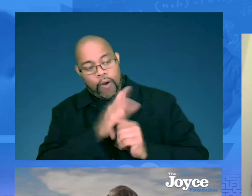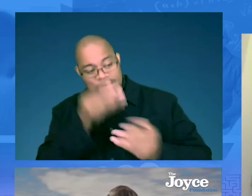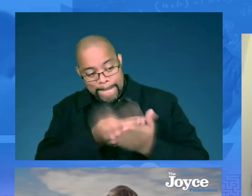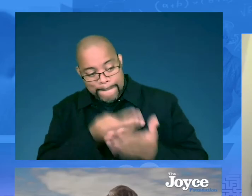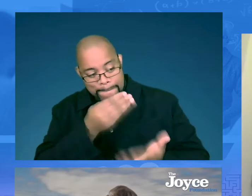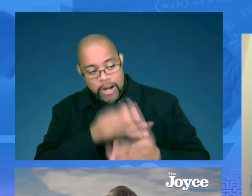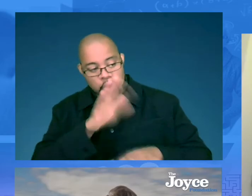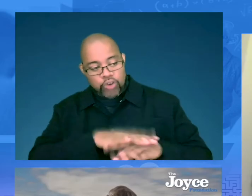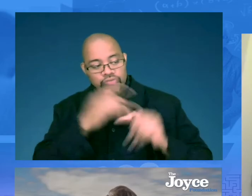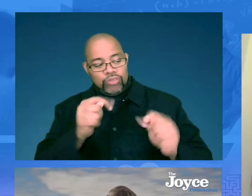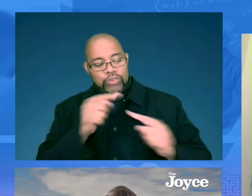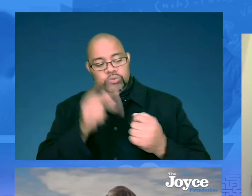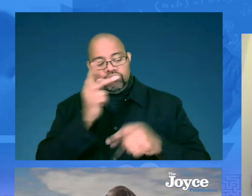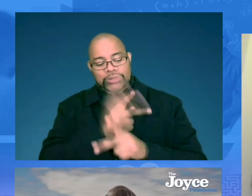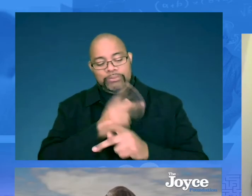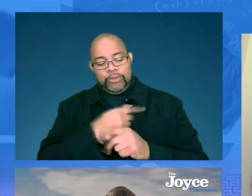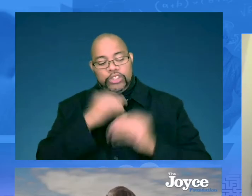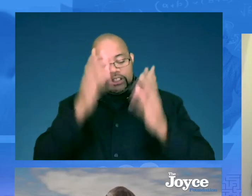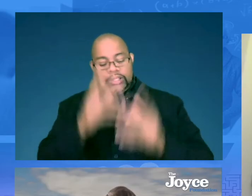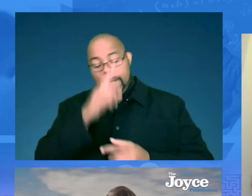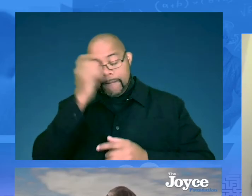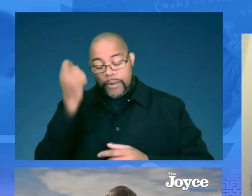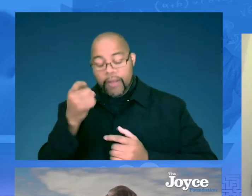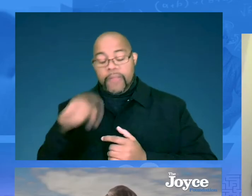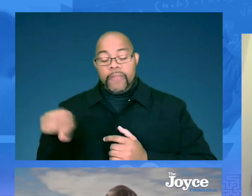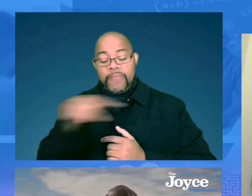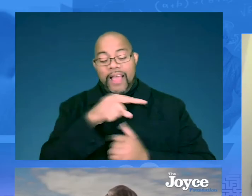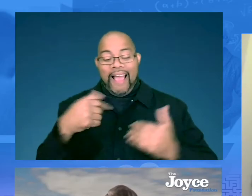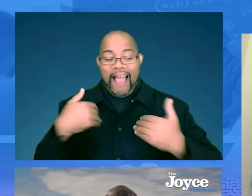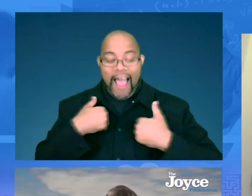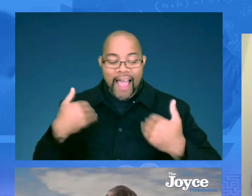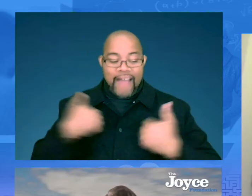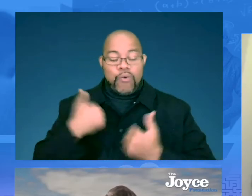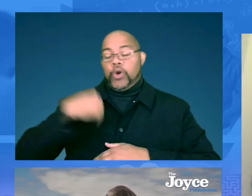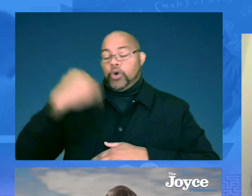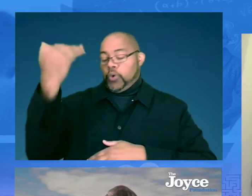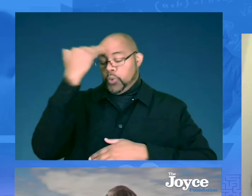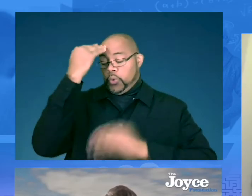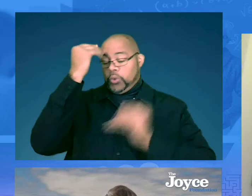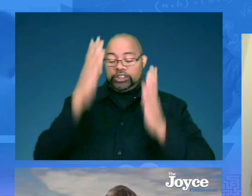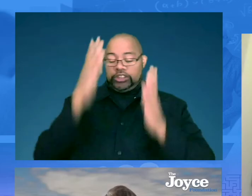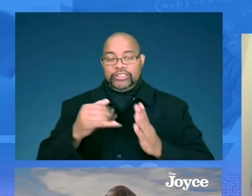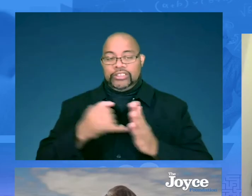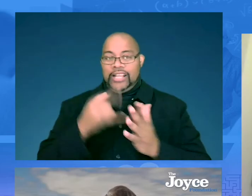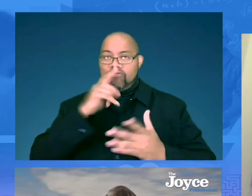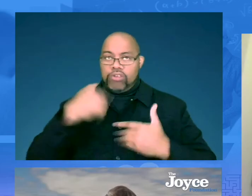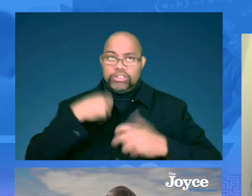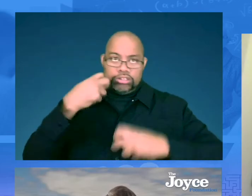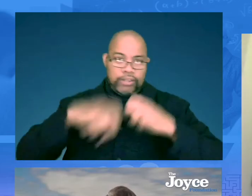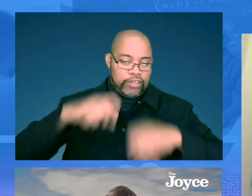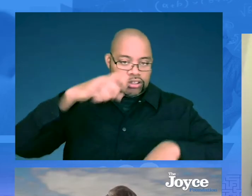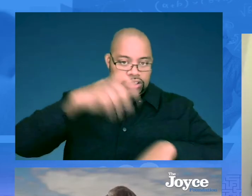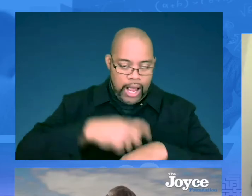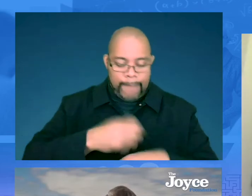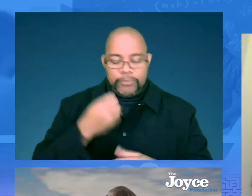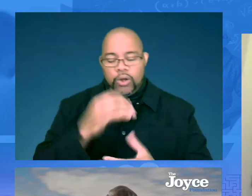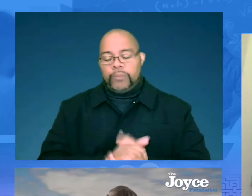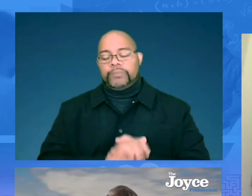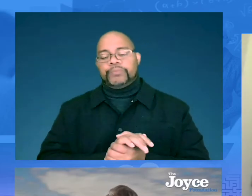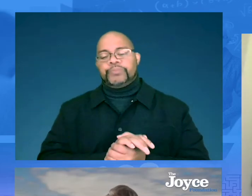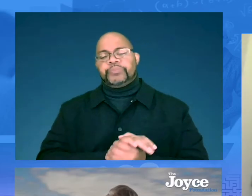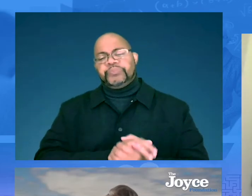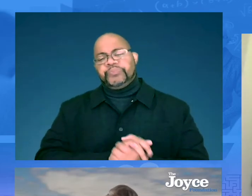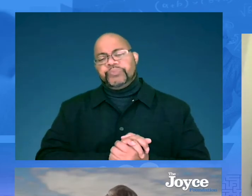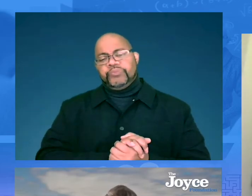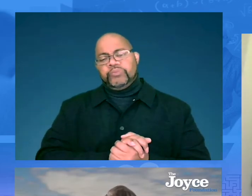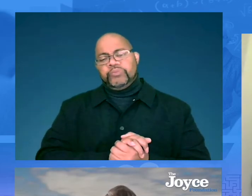I want to spend some of this COVID money on trying to retain our teachers because they are having, we knew teachers were just having a really